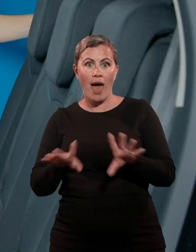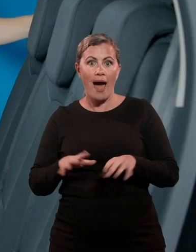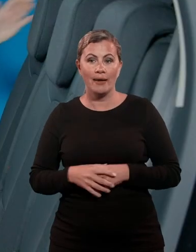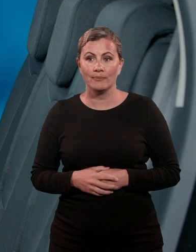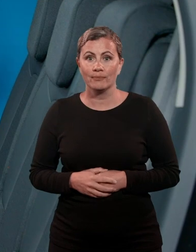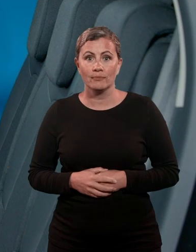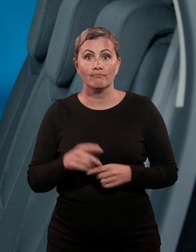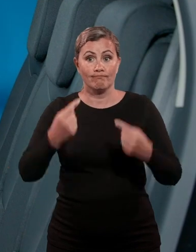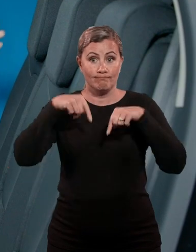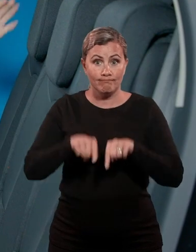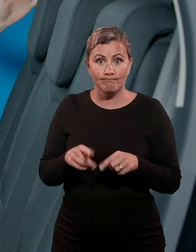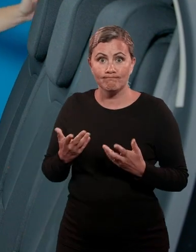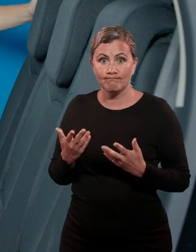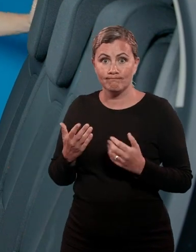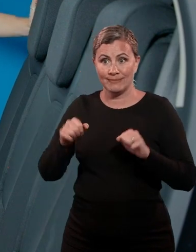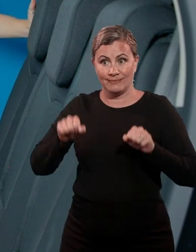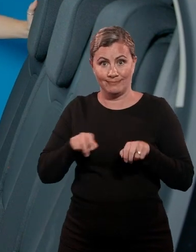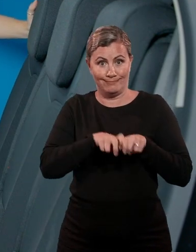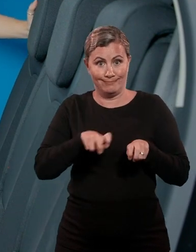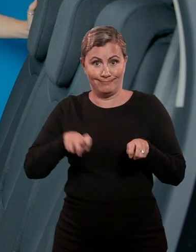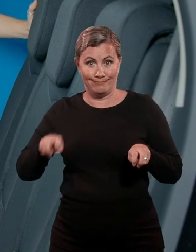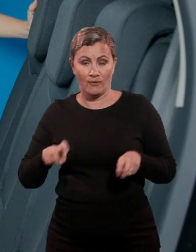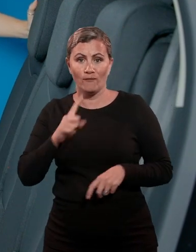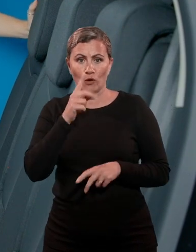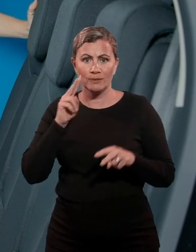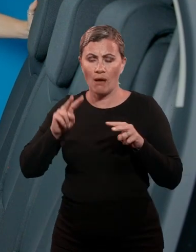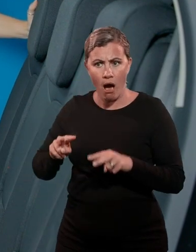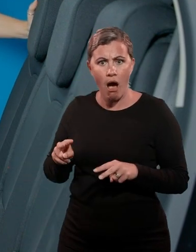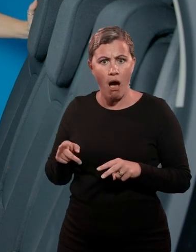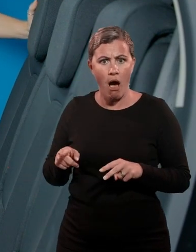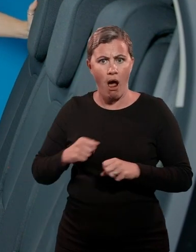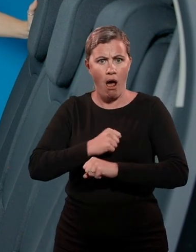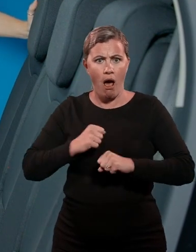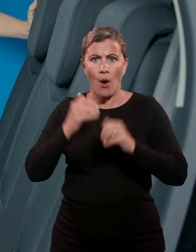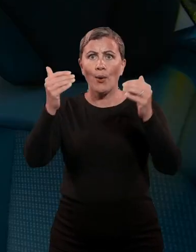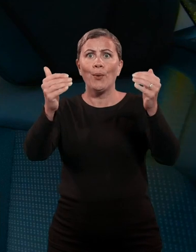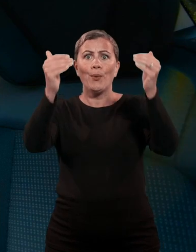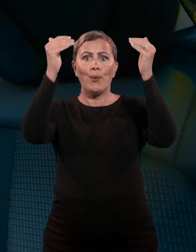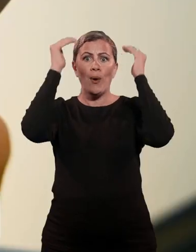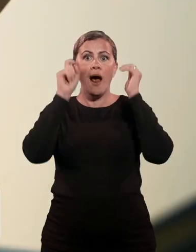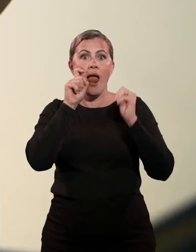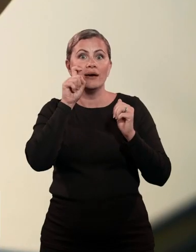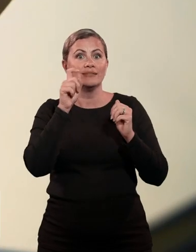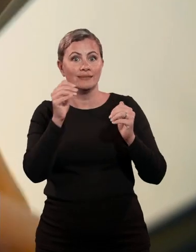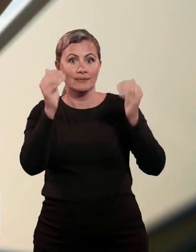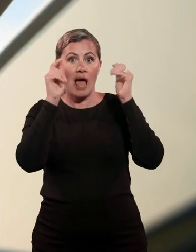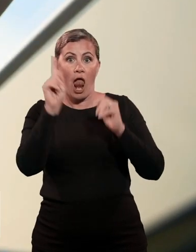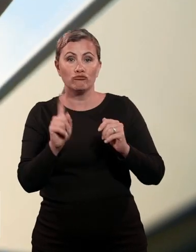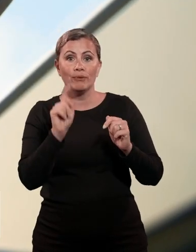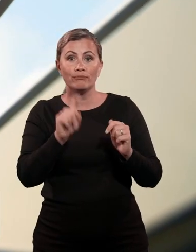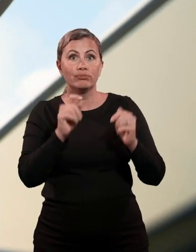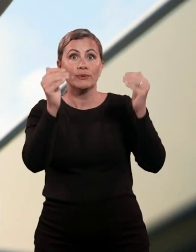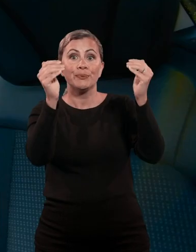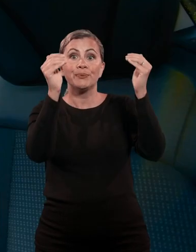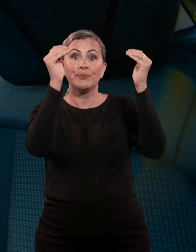Moving straight to that wonderfully airy passenger space, the first thing you're struck by on this Shine version is the large panoramic sunroof with